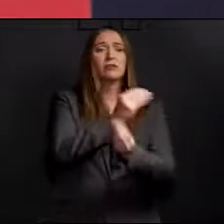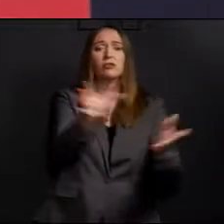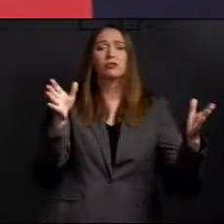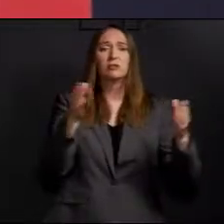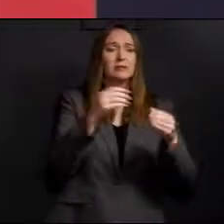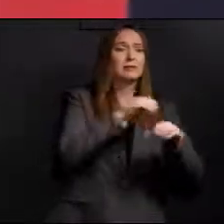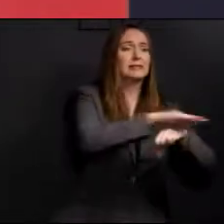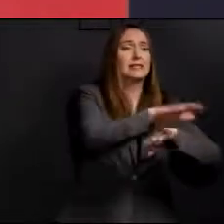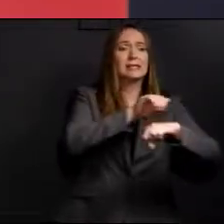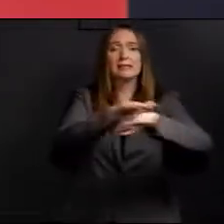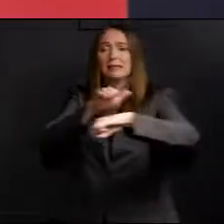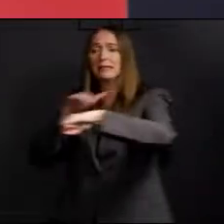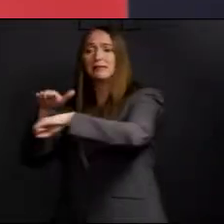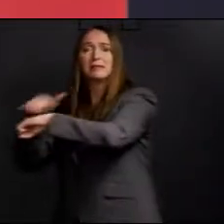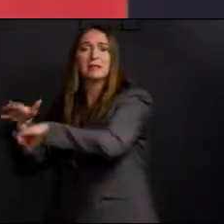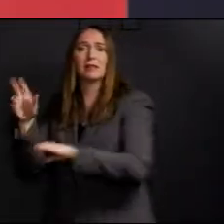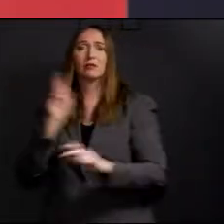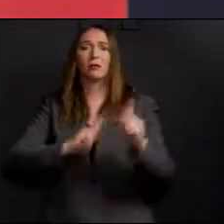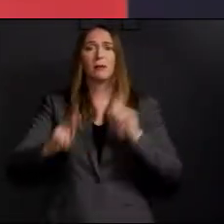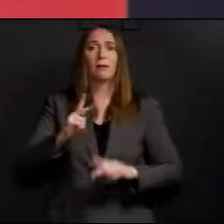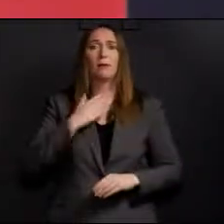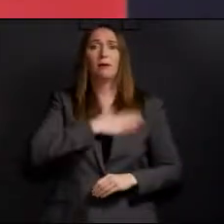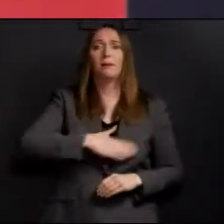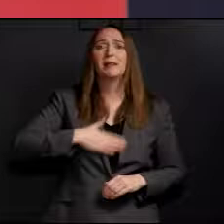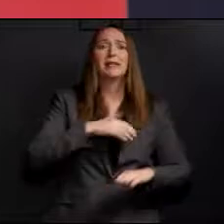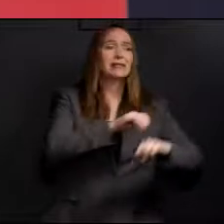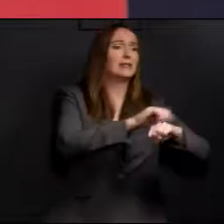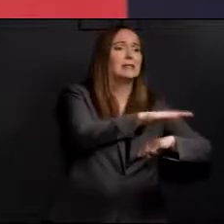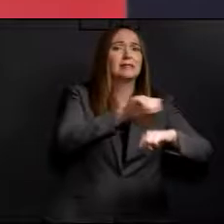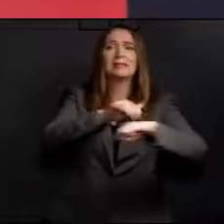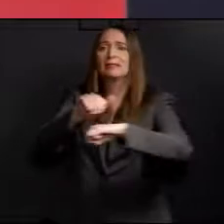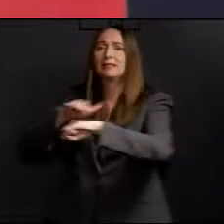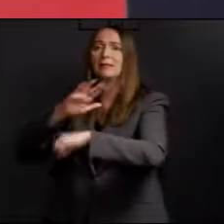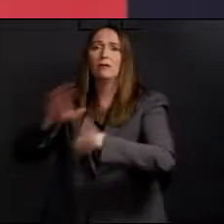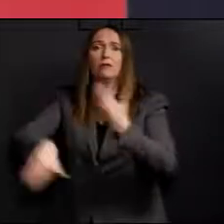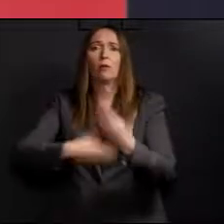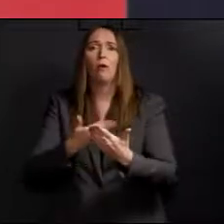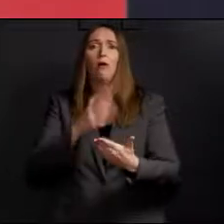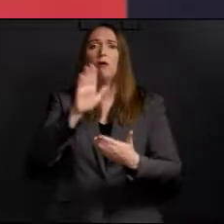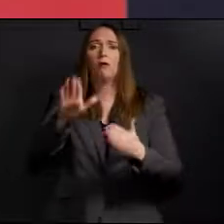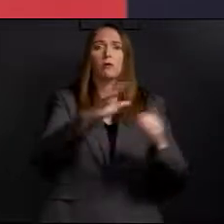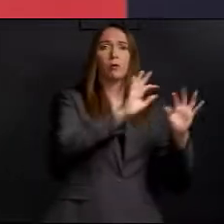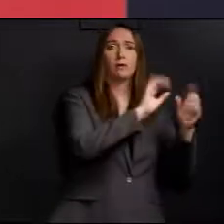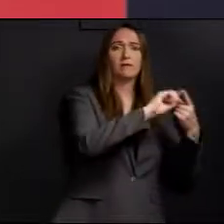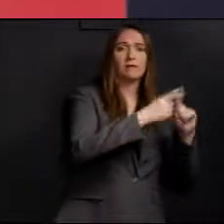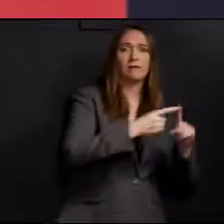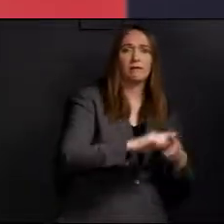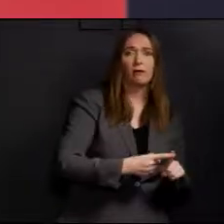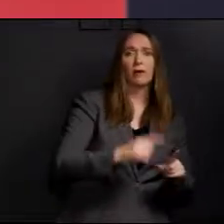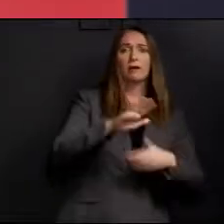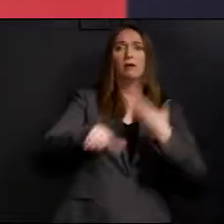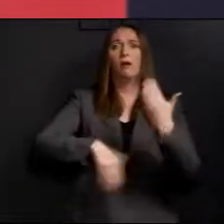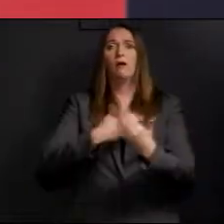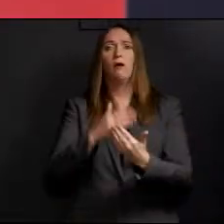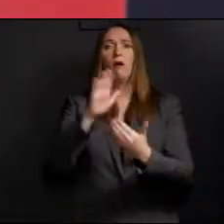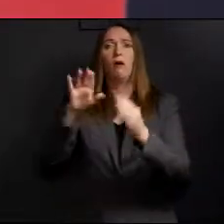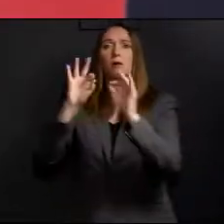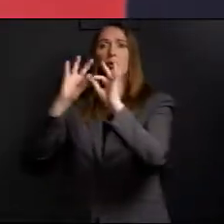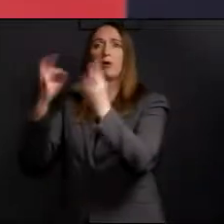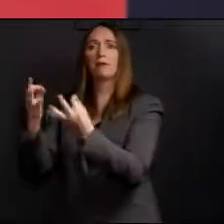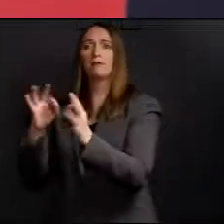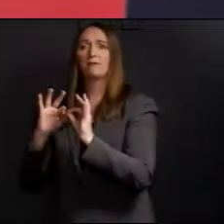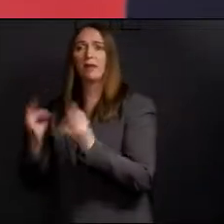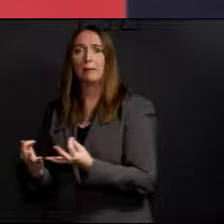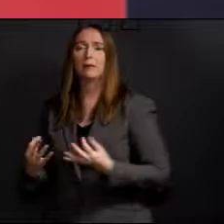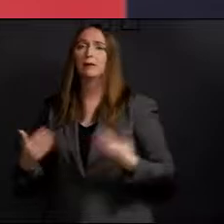yourself and take it from yourself. You've got to share it with everybody you know, because it's hard communicating in this day and time in 2020.